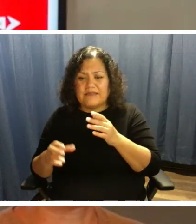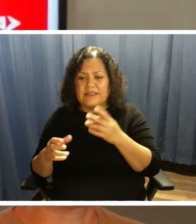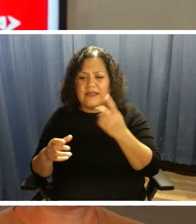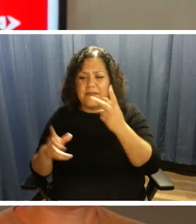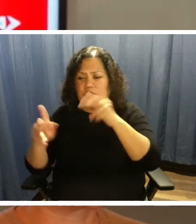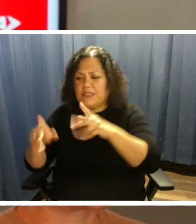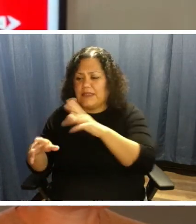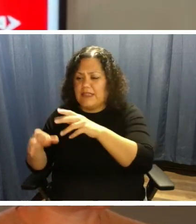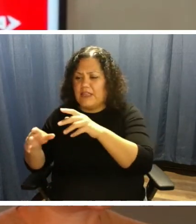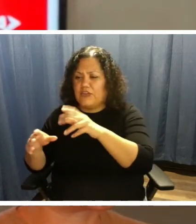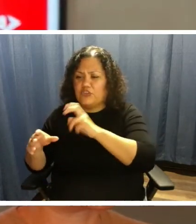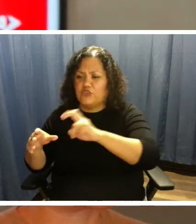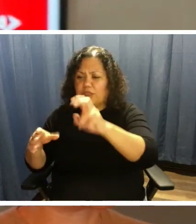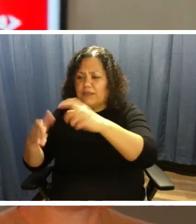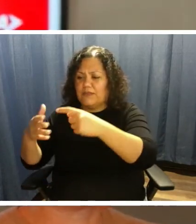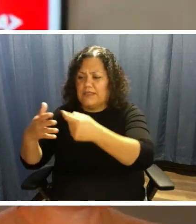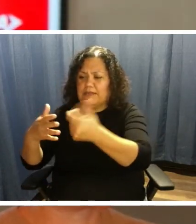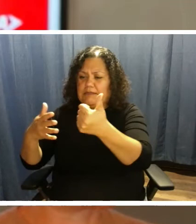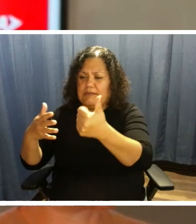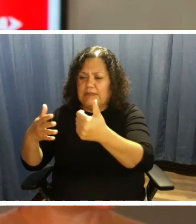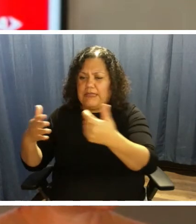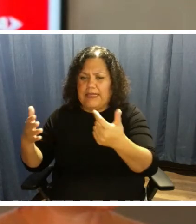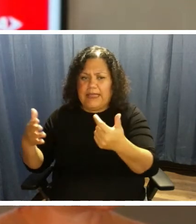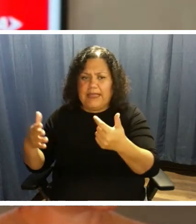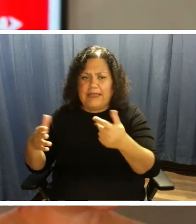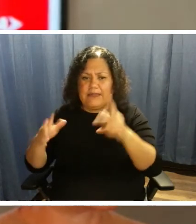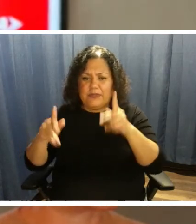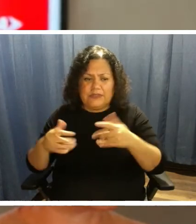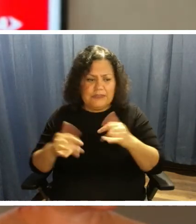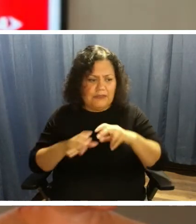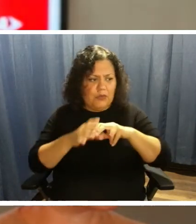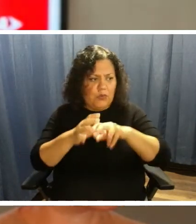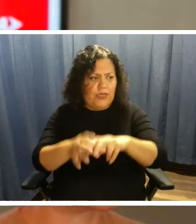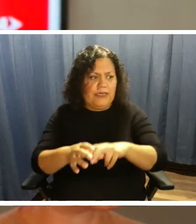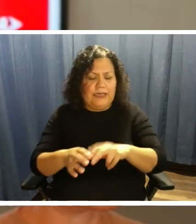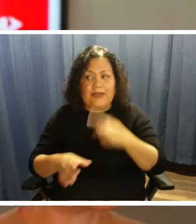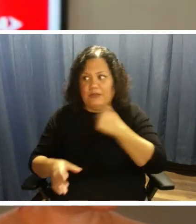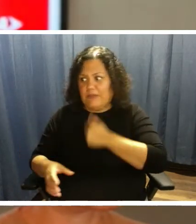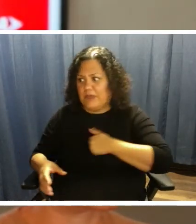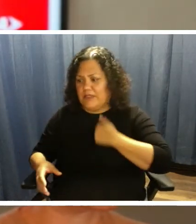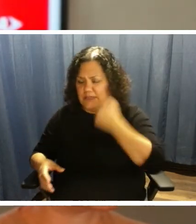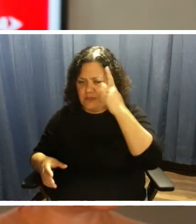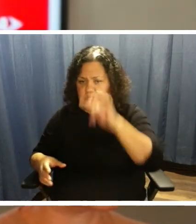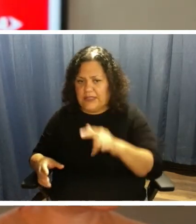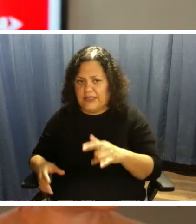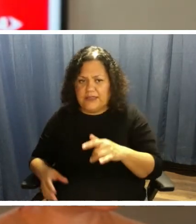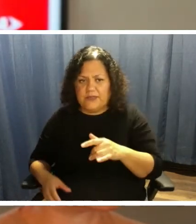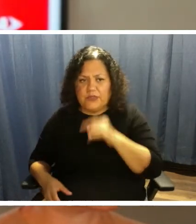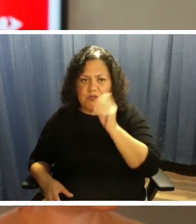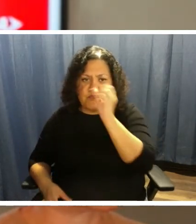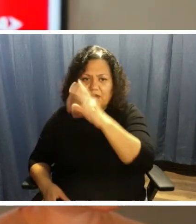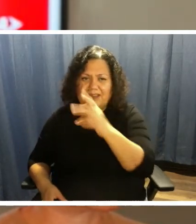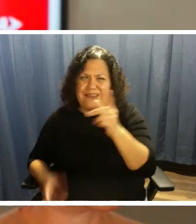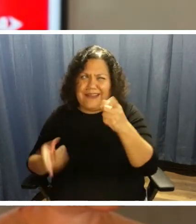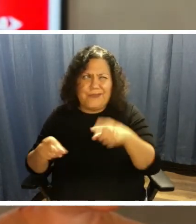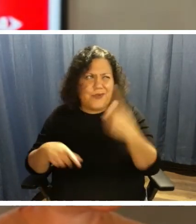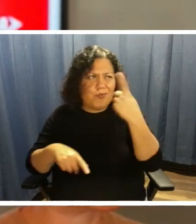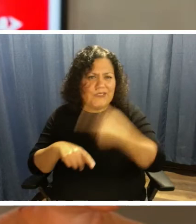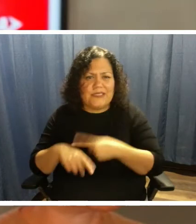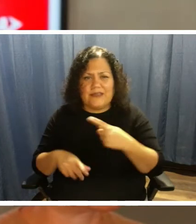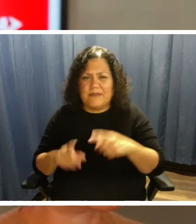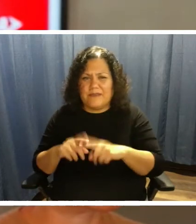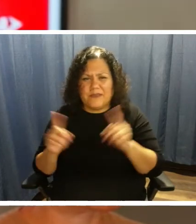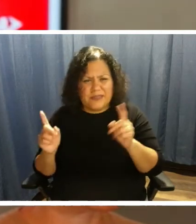they didn't do it correctly. The person is still on the van. We apologize for that. I think that happened once. But